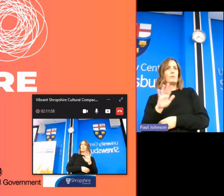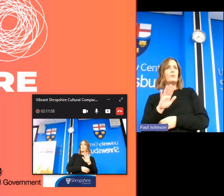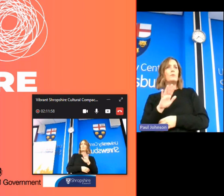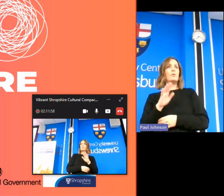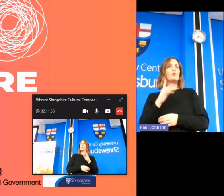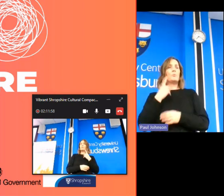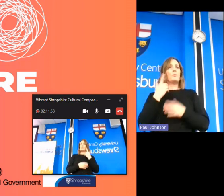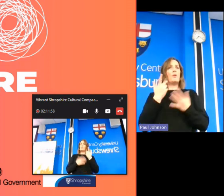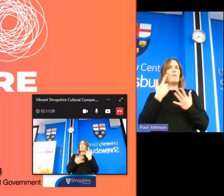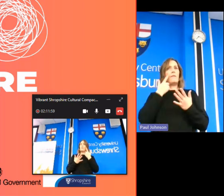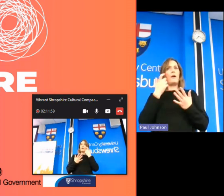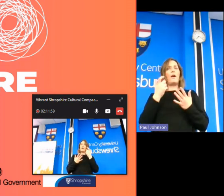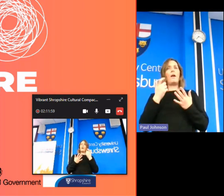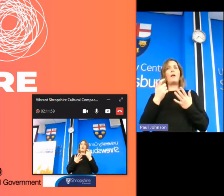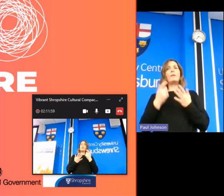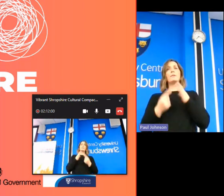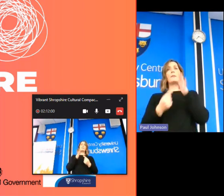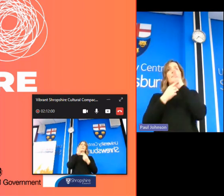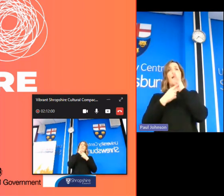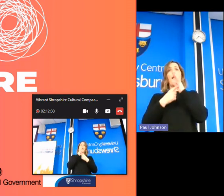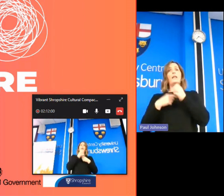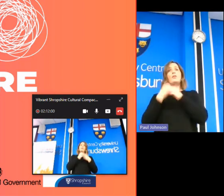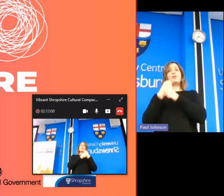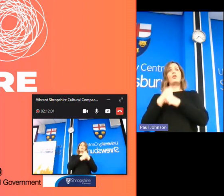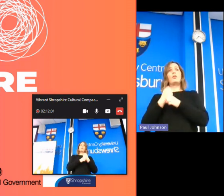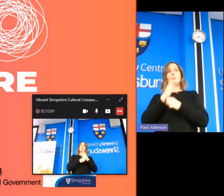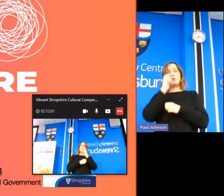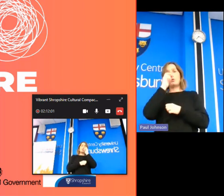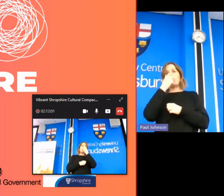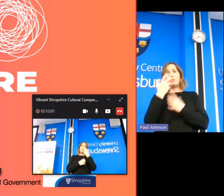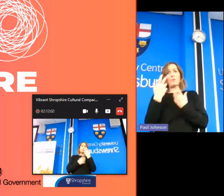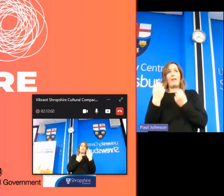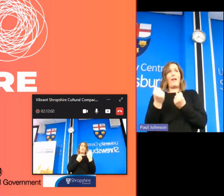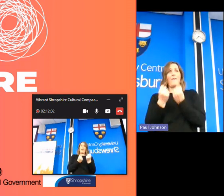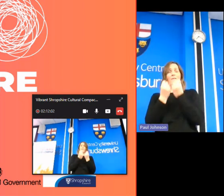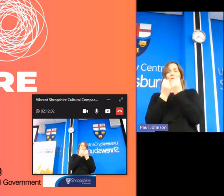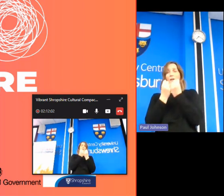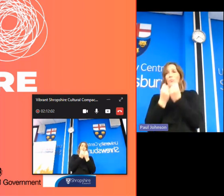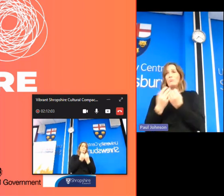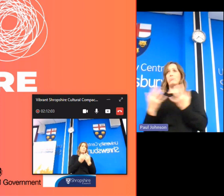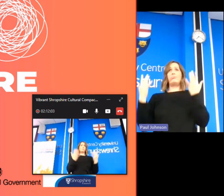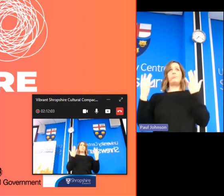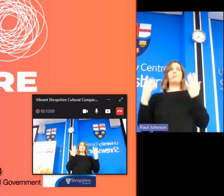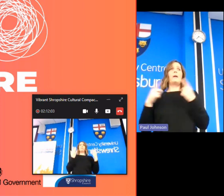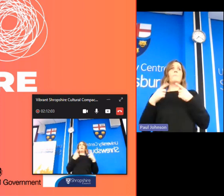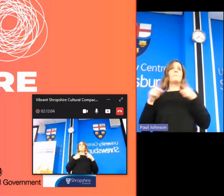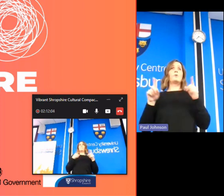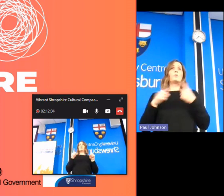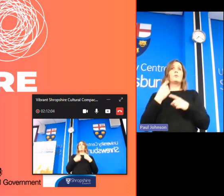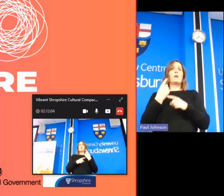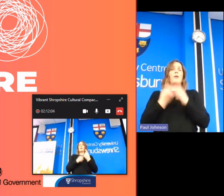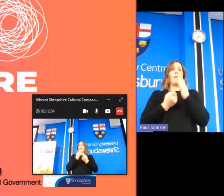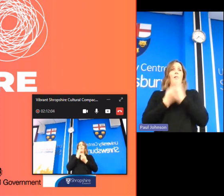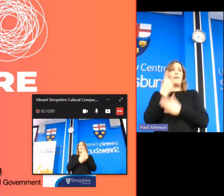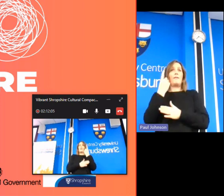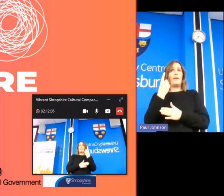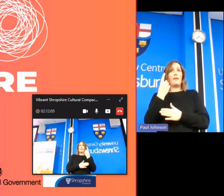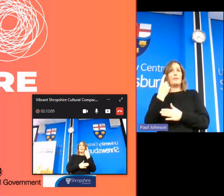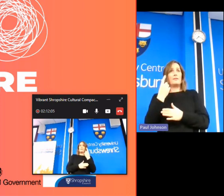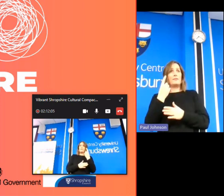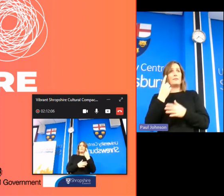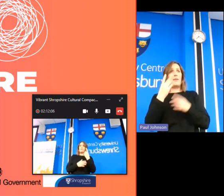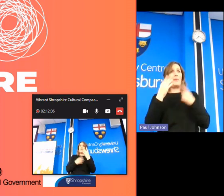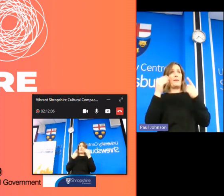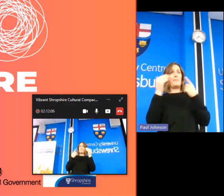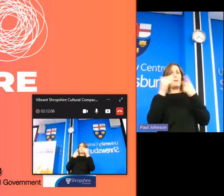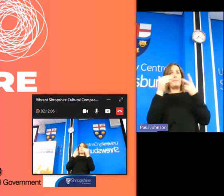that the major churches in shrewsbury for example hold an abundance of um musical events and they fit all